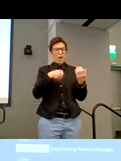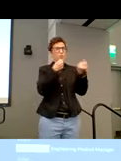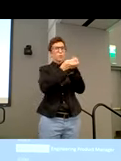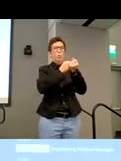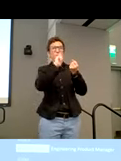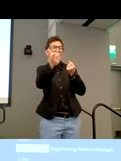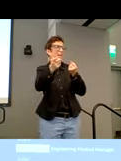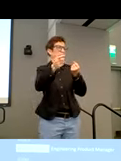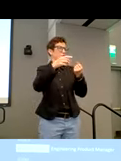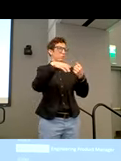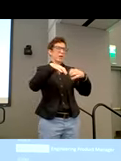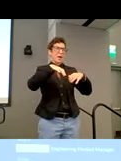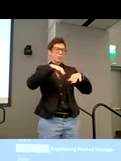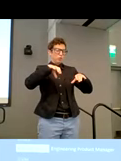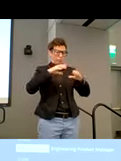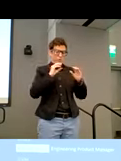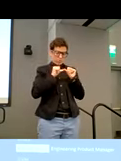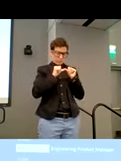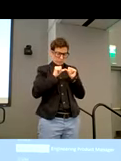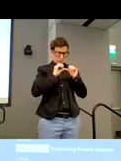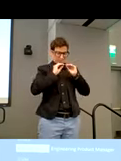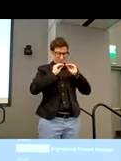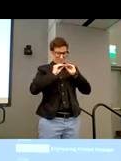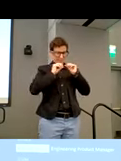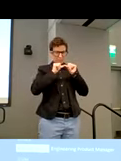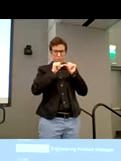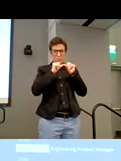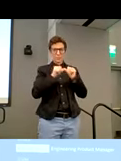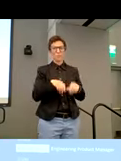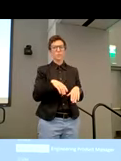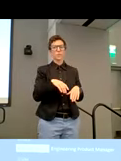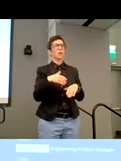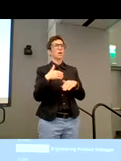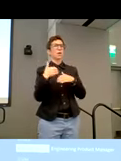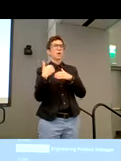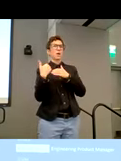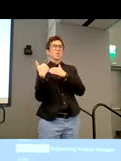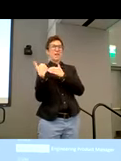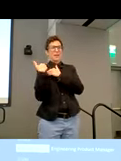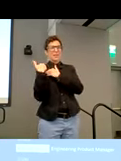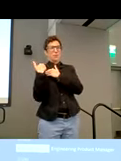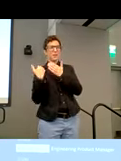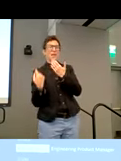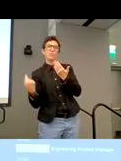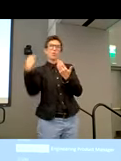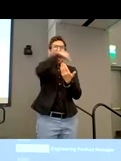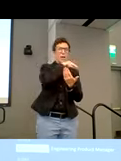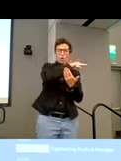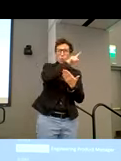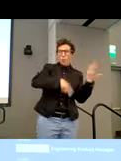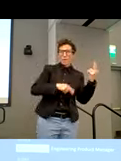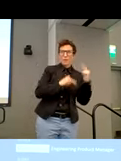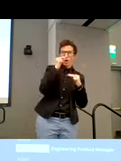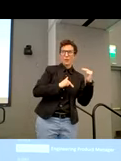the line, if you can do it right away. And then from then on, it's from the accountability back to the listening stage, right? Looking at what we've built, how